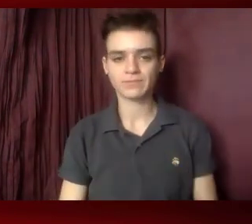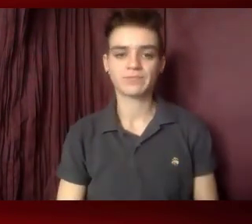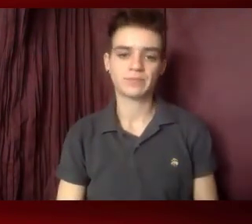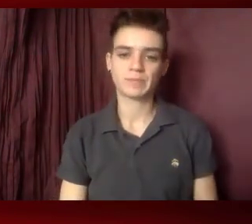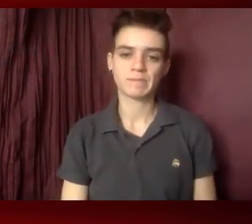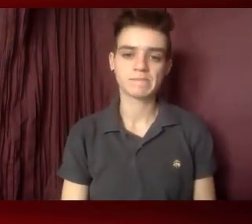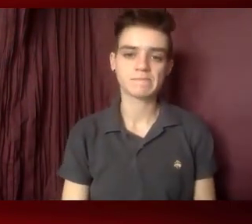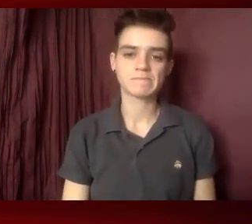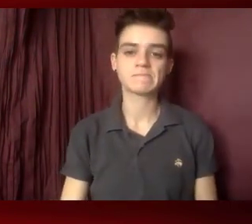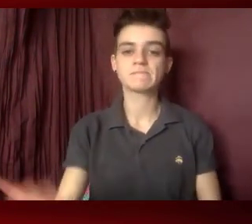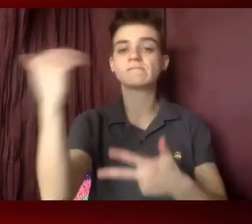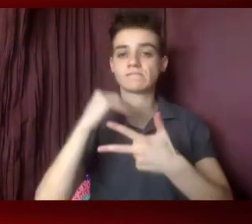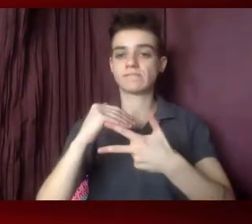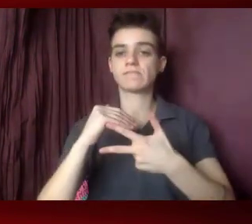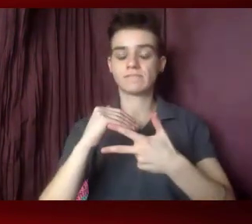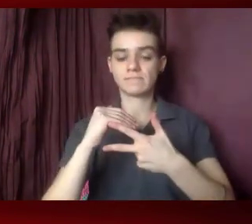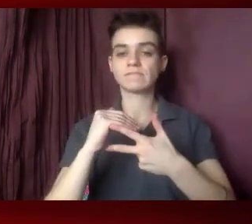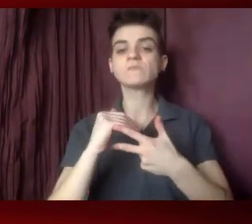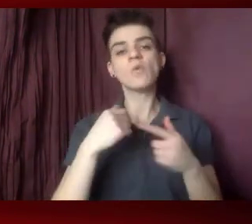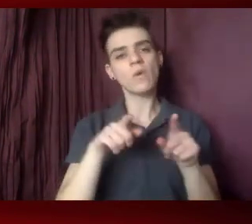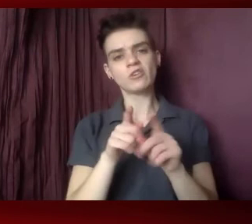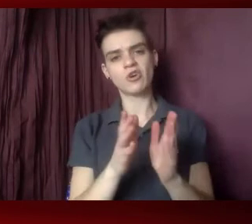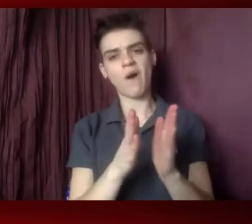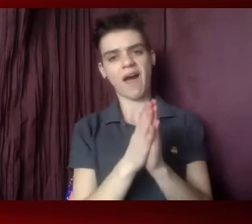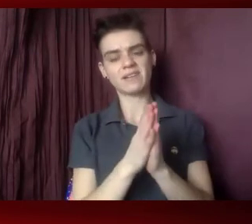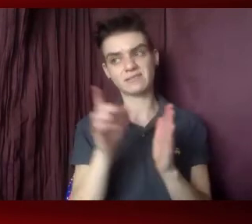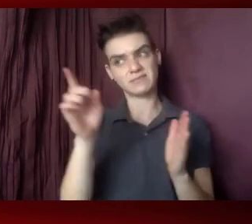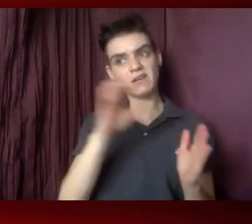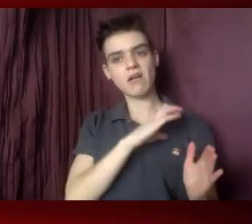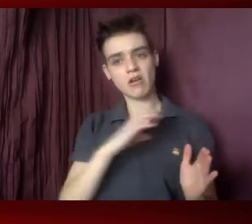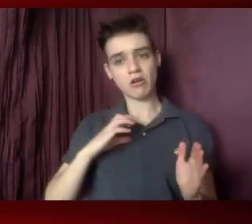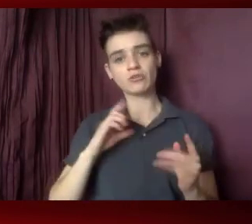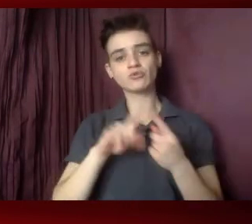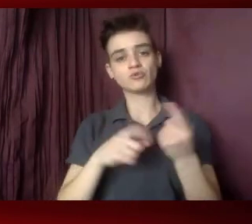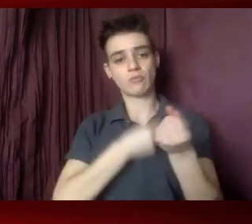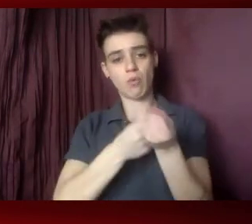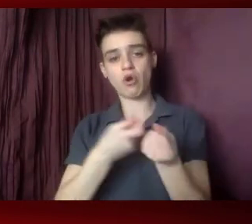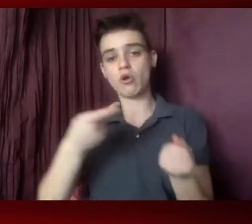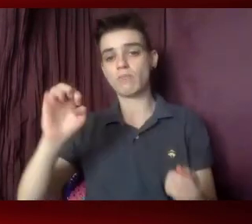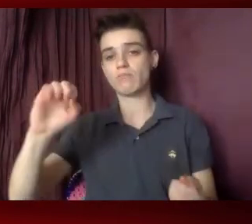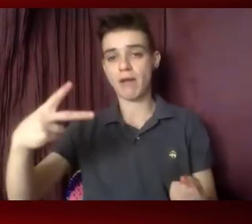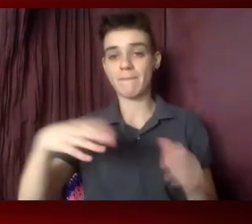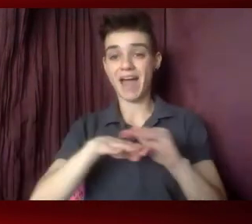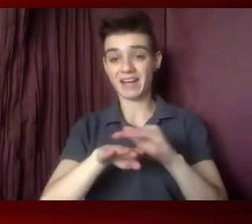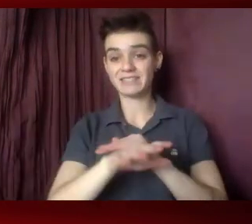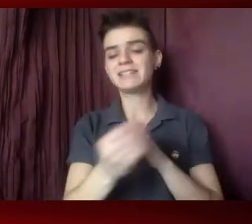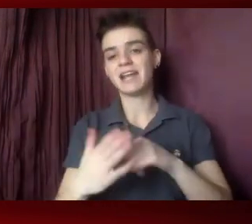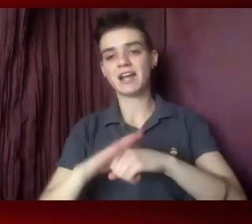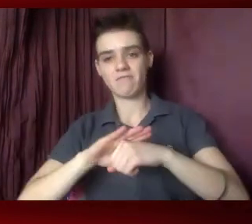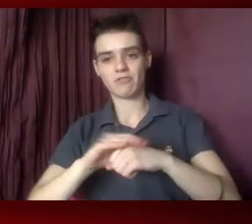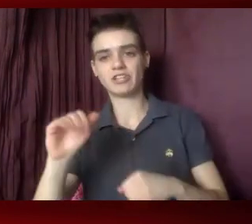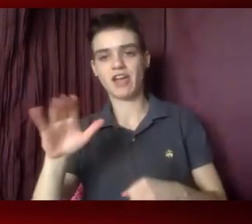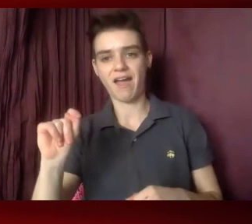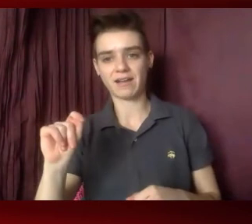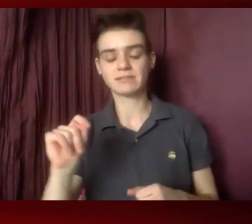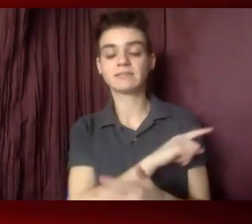life. We also are asking members of Congress to support the PREP Access and Coverage Act, and the Medically